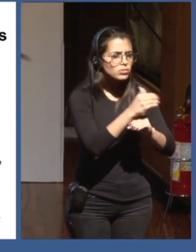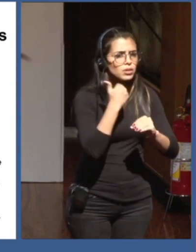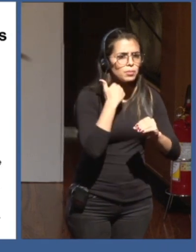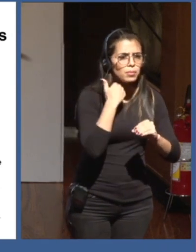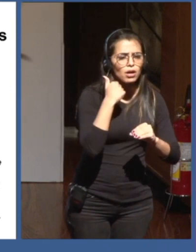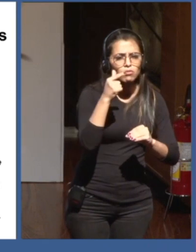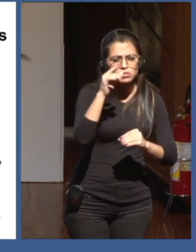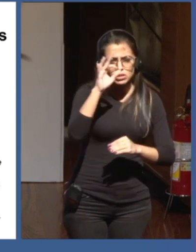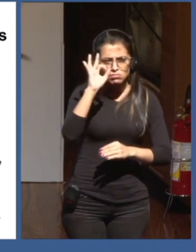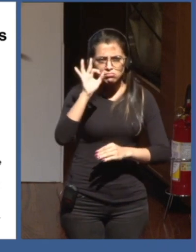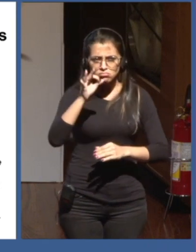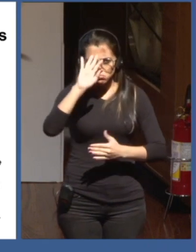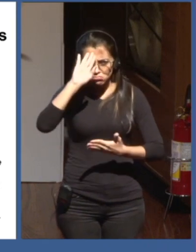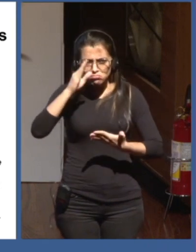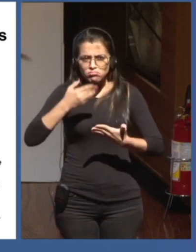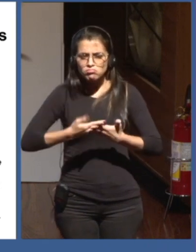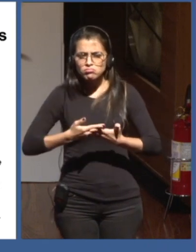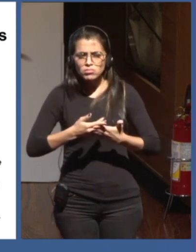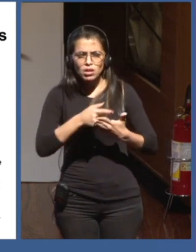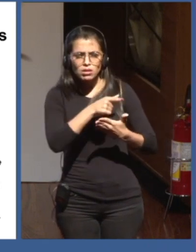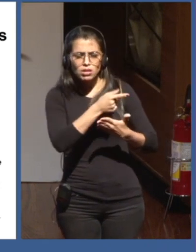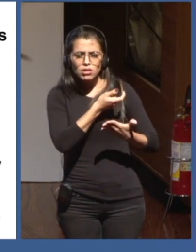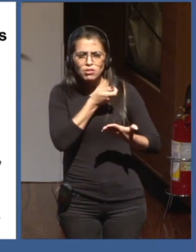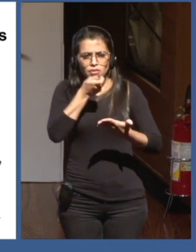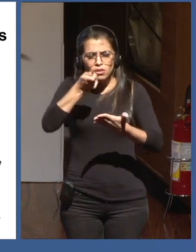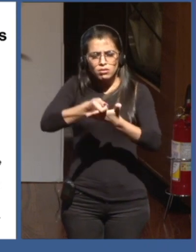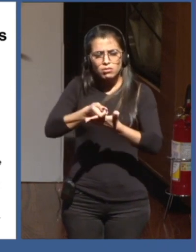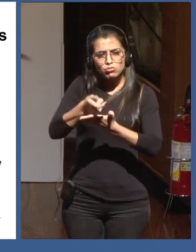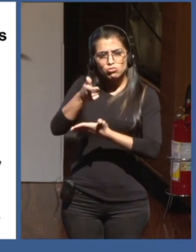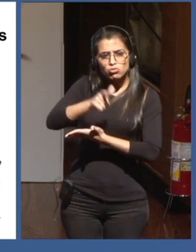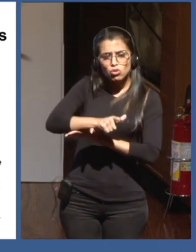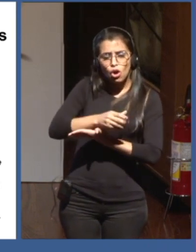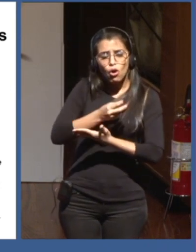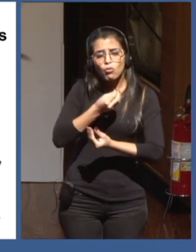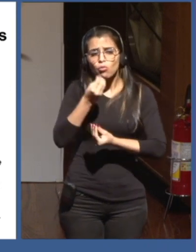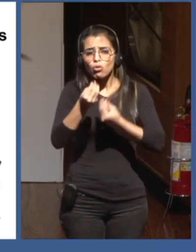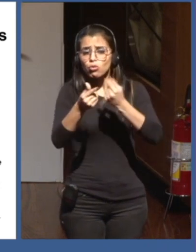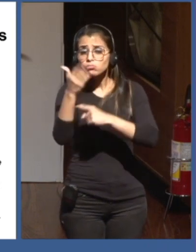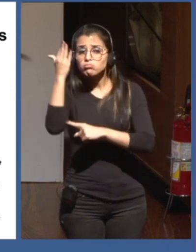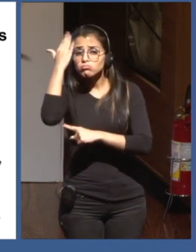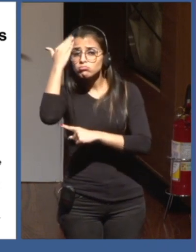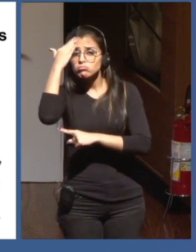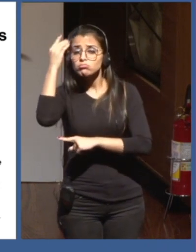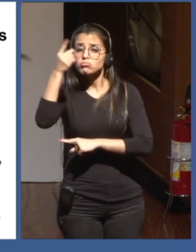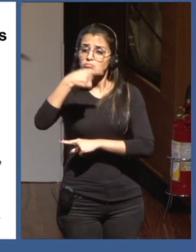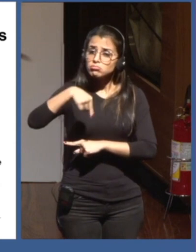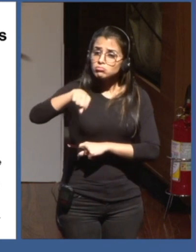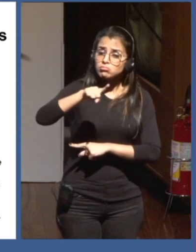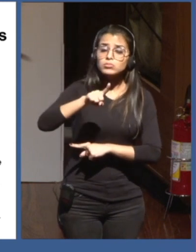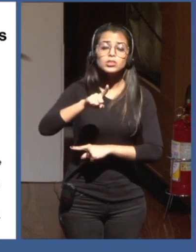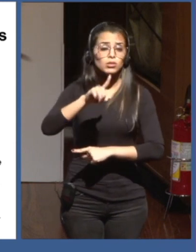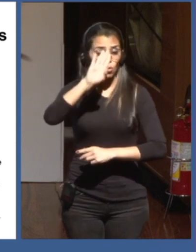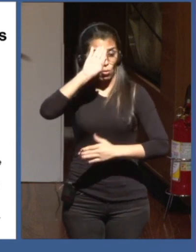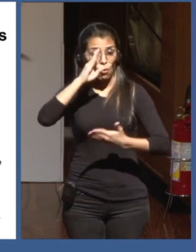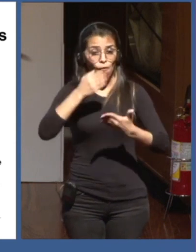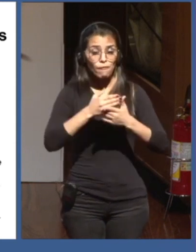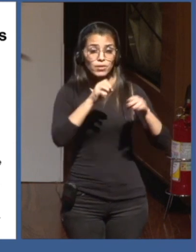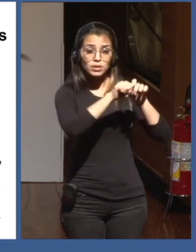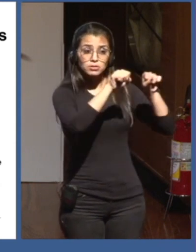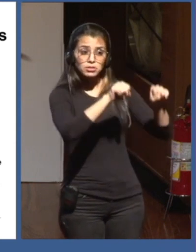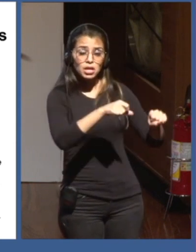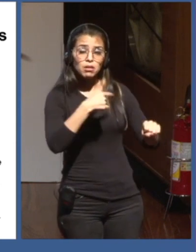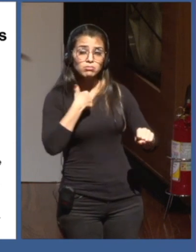place, because there are systems in place. And so, I and we think that the same could work with data, where we would pool our data,